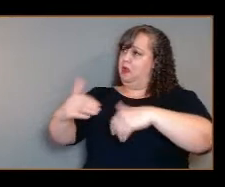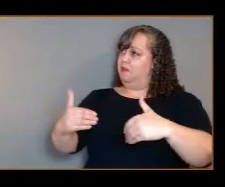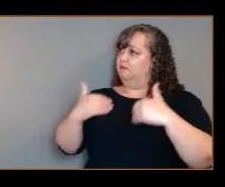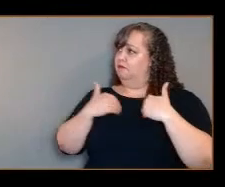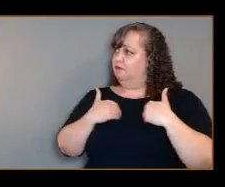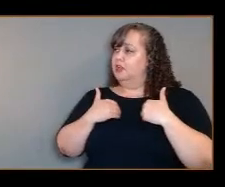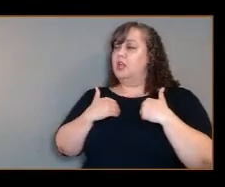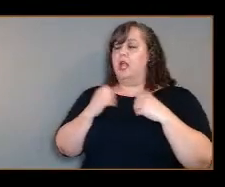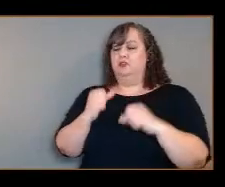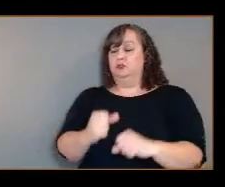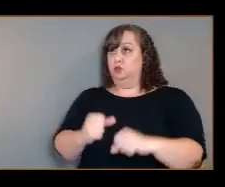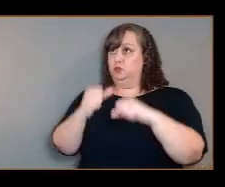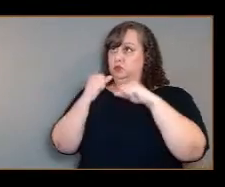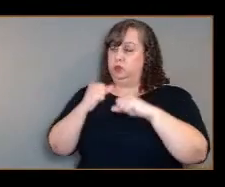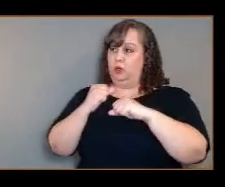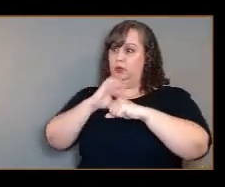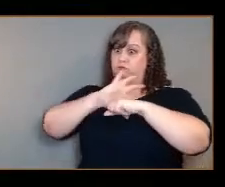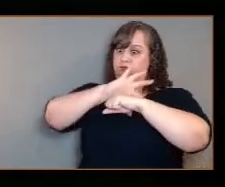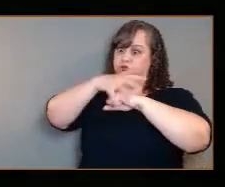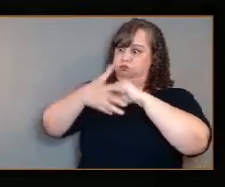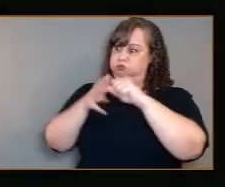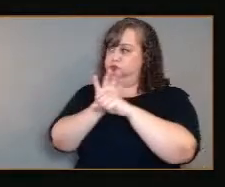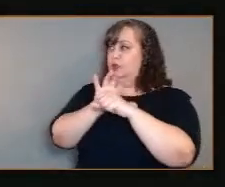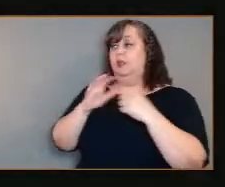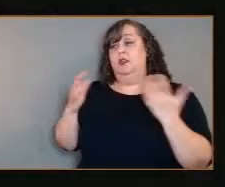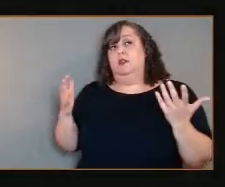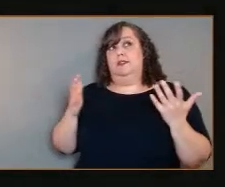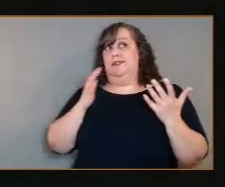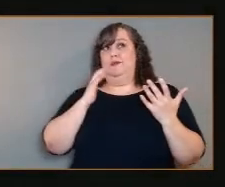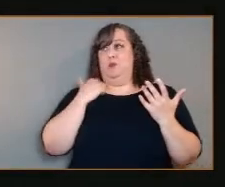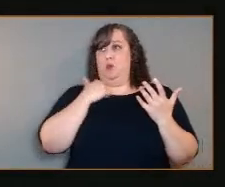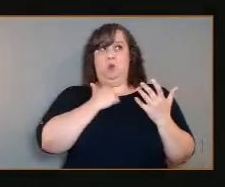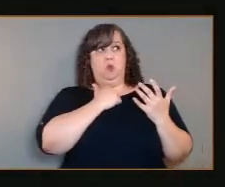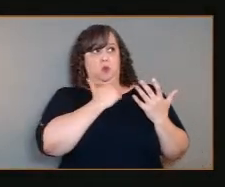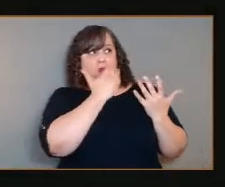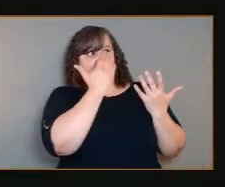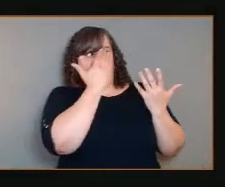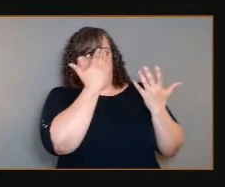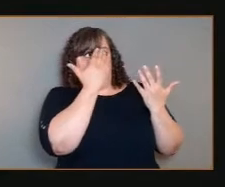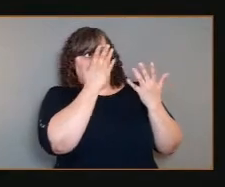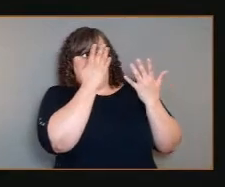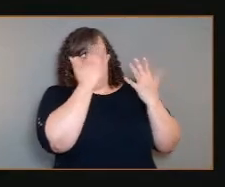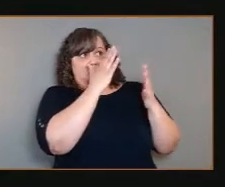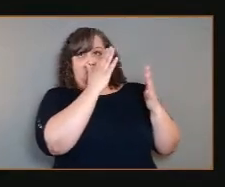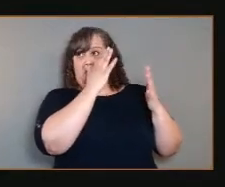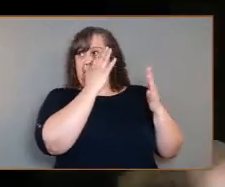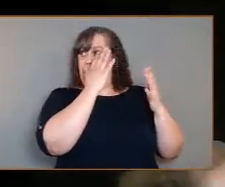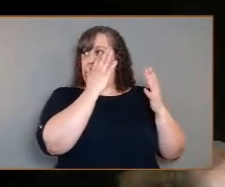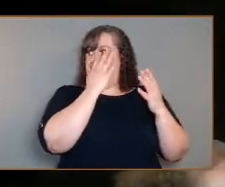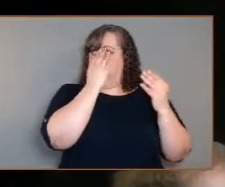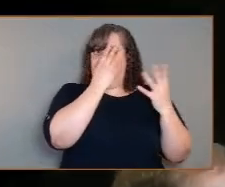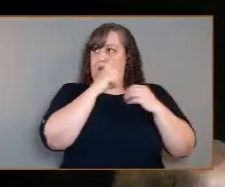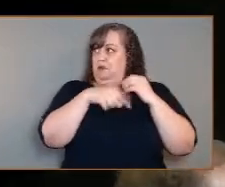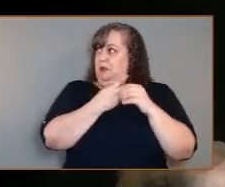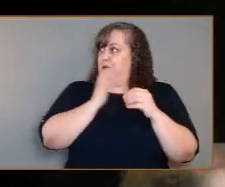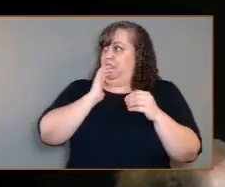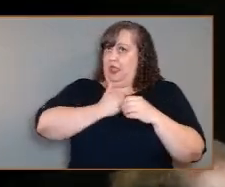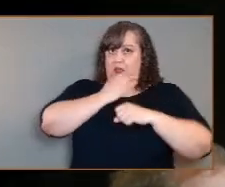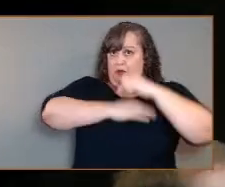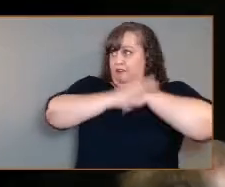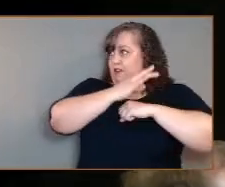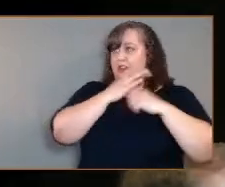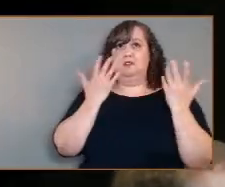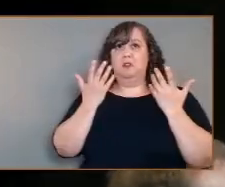heres. And frankly, we don't know our Venus. So how could we understand these other Venuses all over that